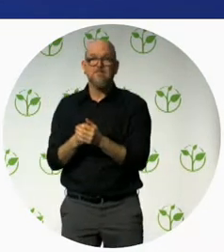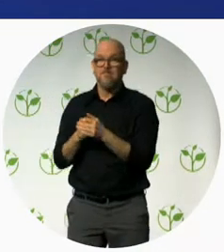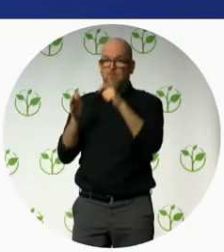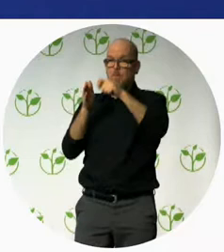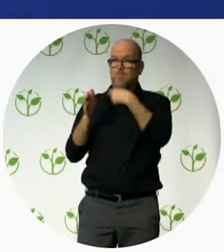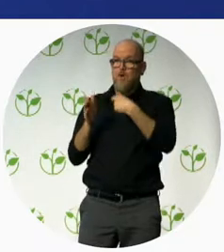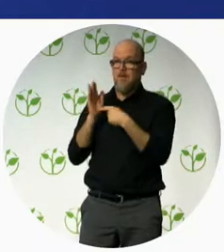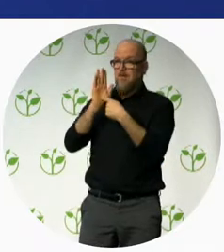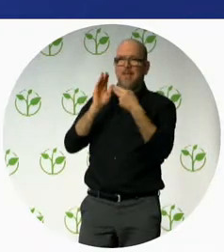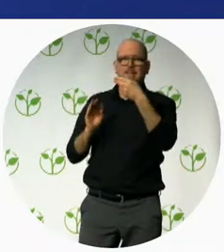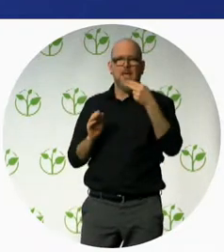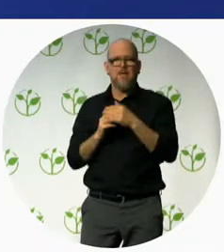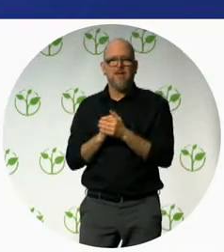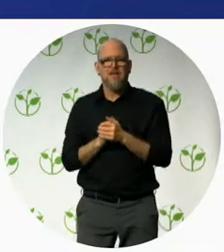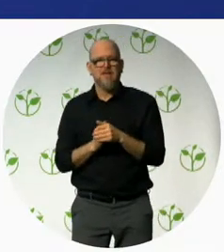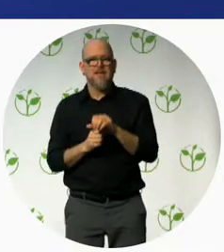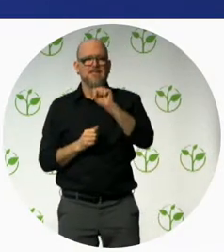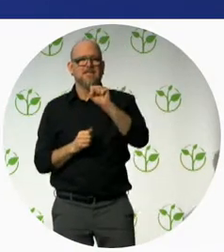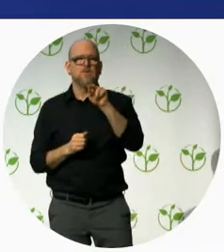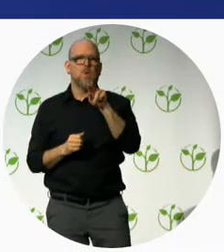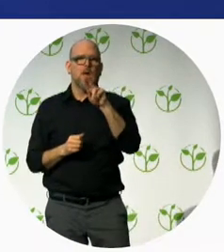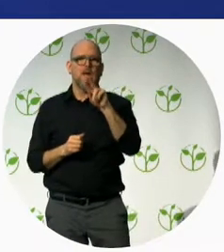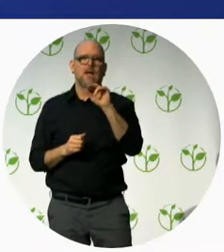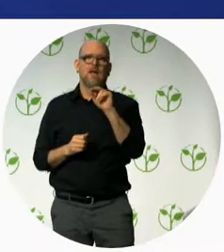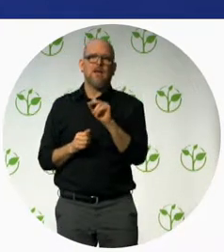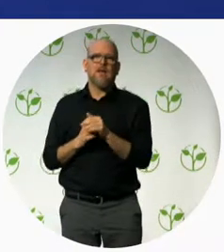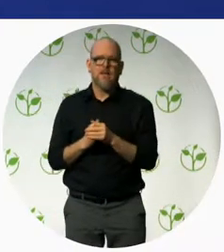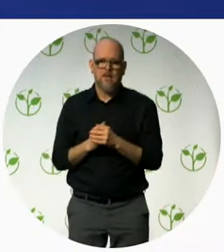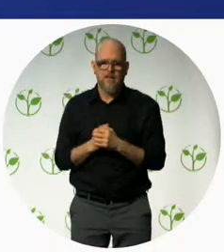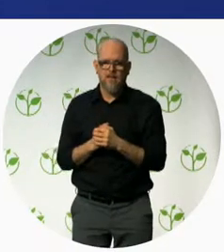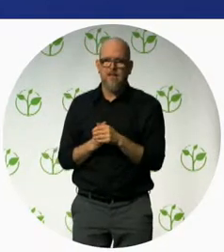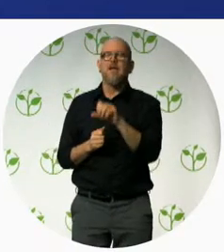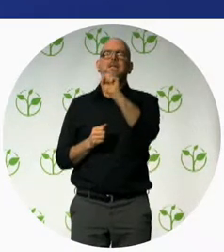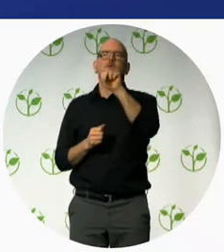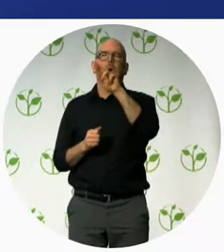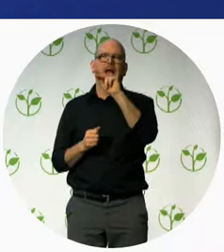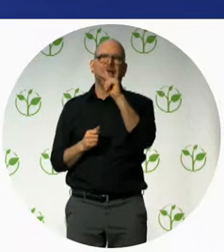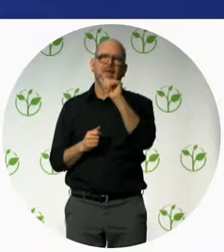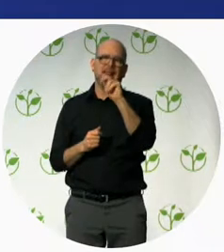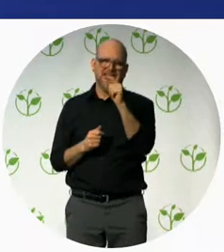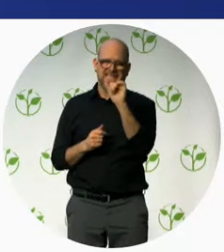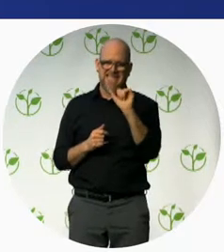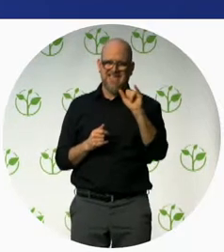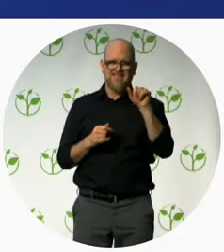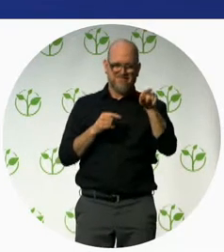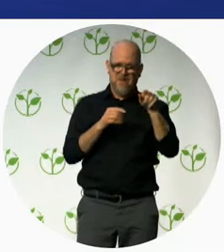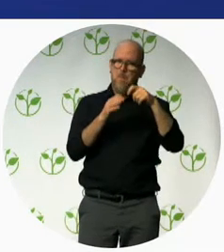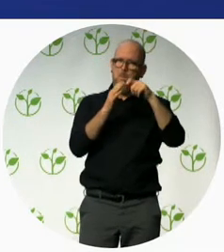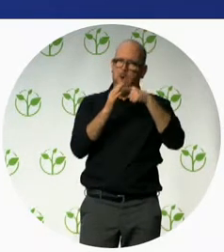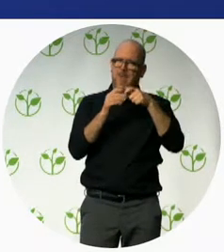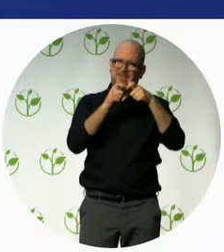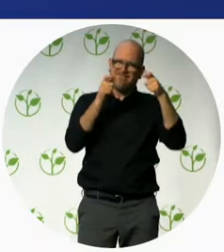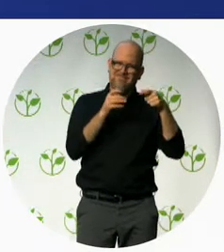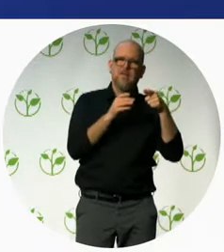screening method a tool for child development to monitor and together